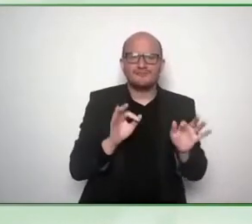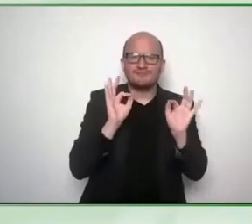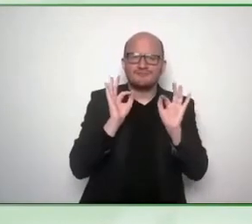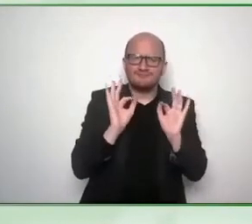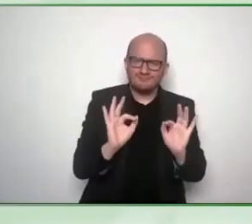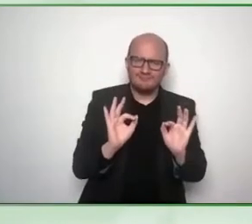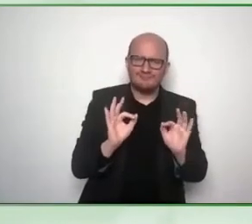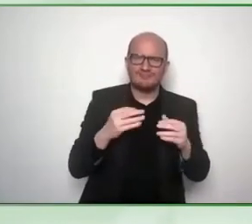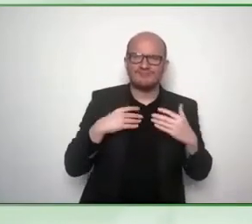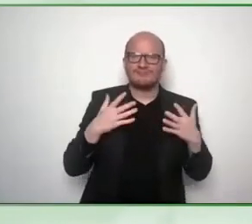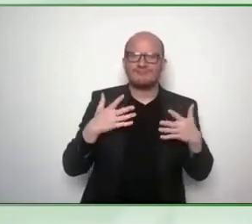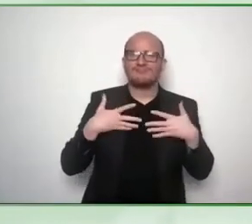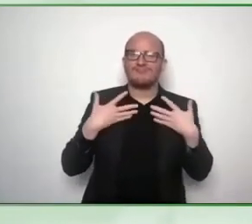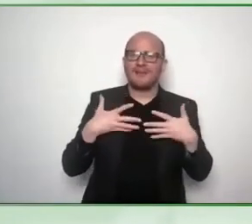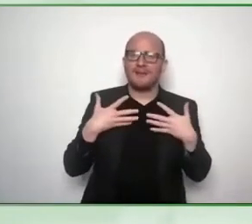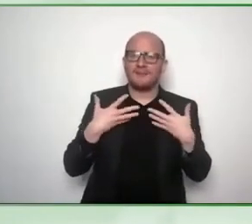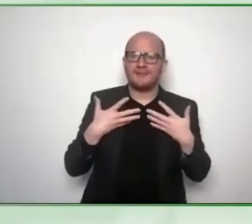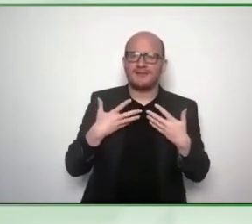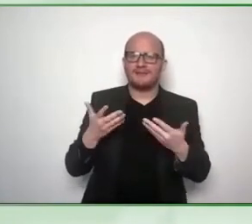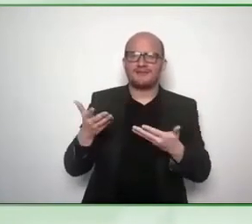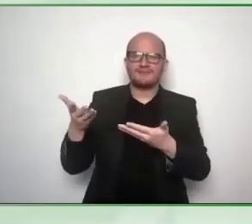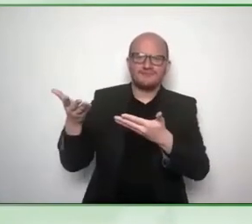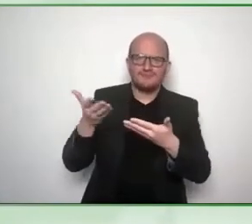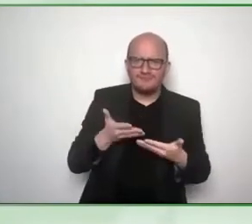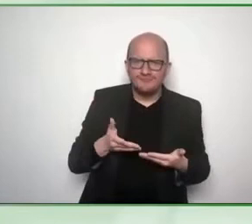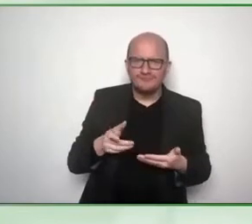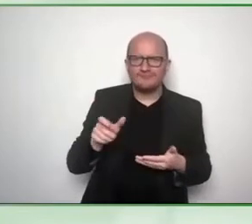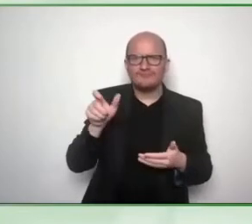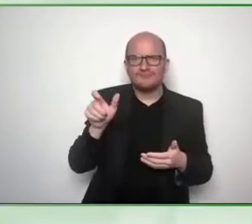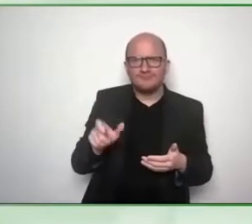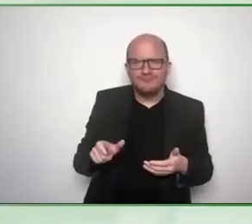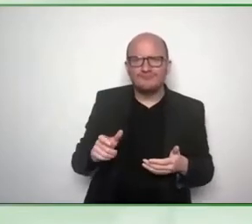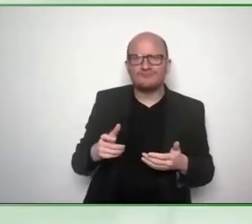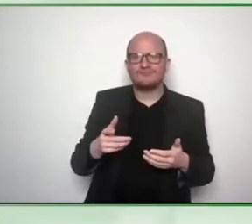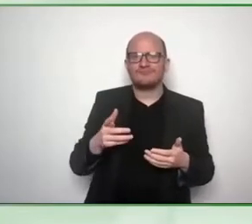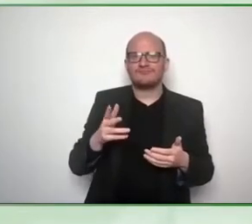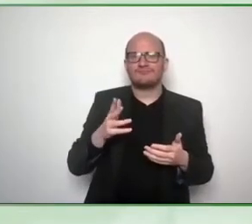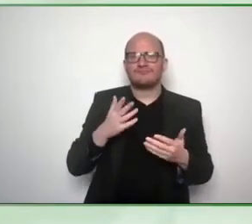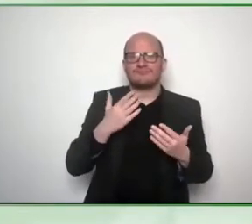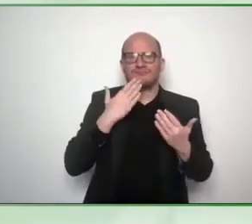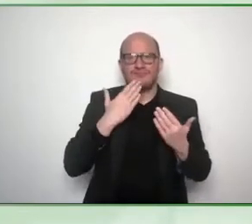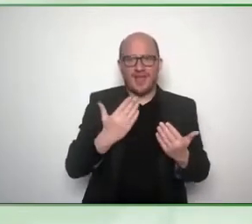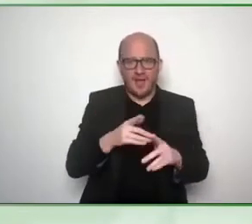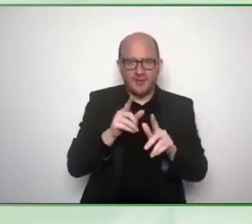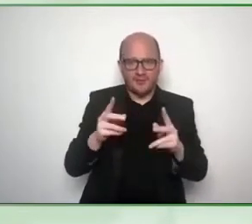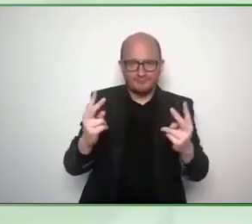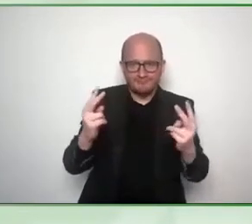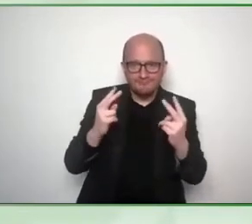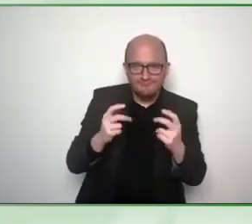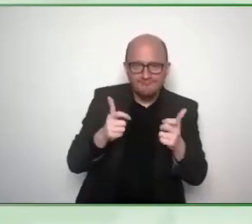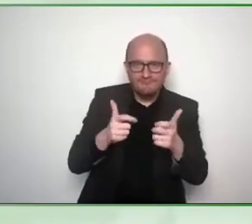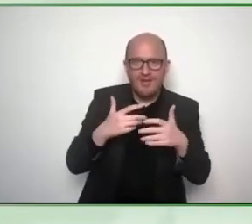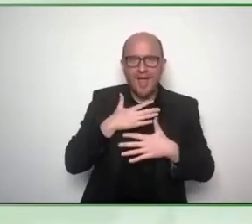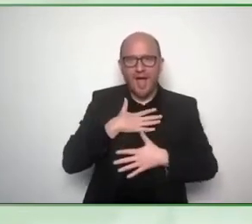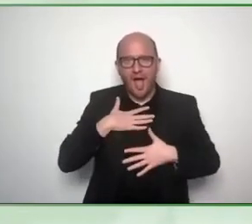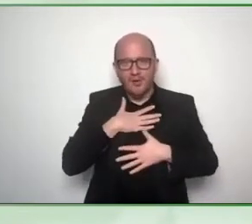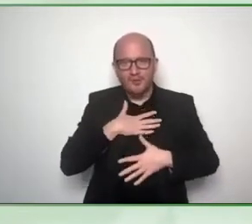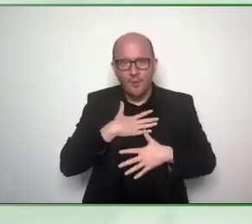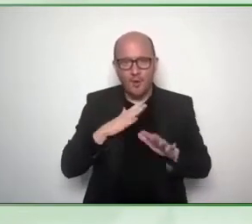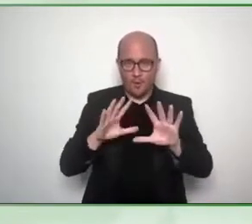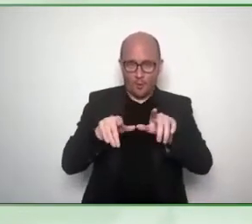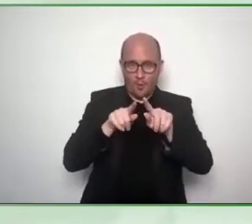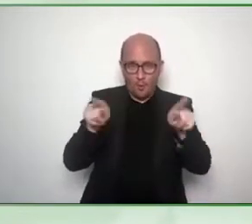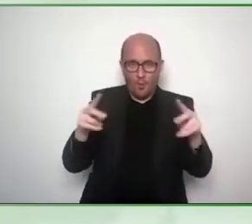from every corner of the world and I would like to thank you for being with us I hope you are enjoying this conference as much as we are